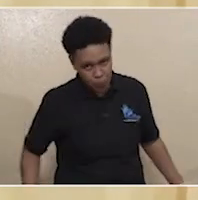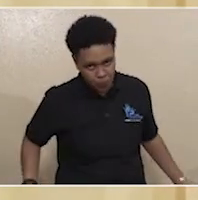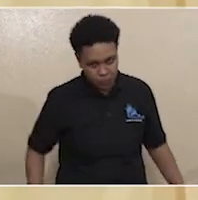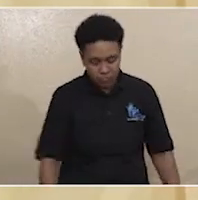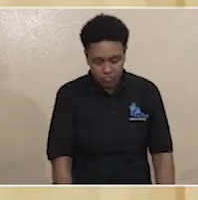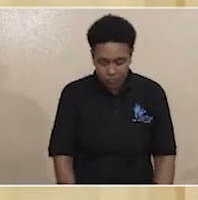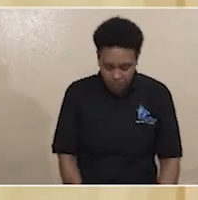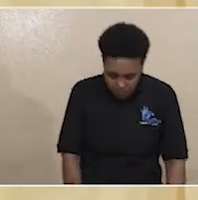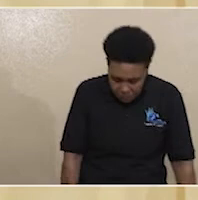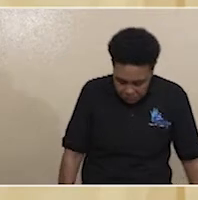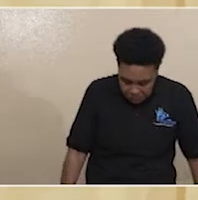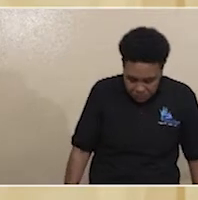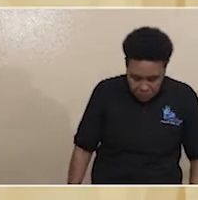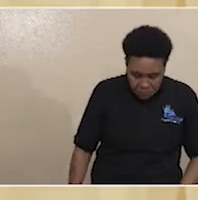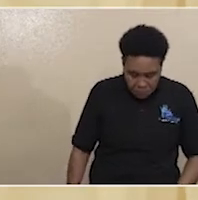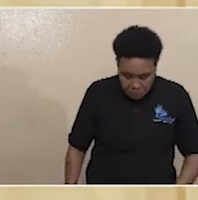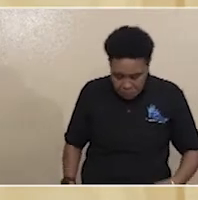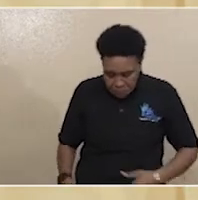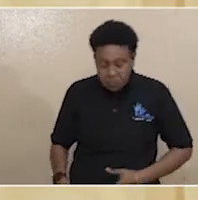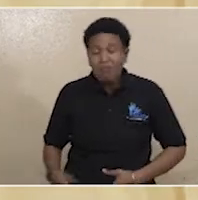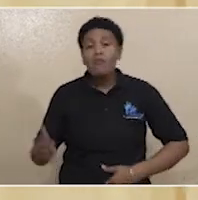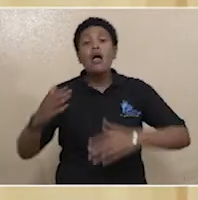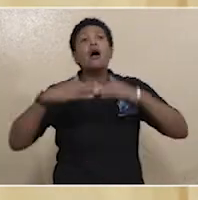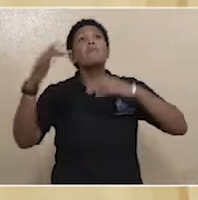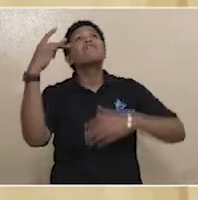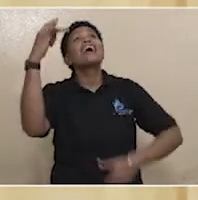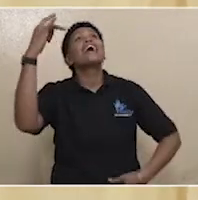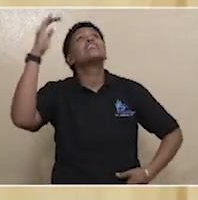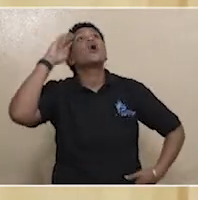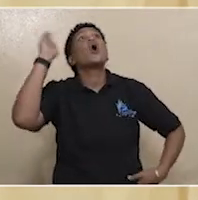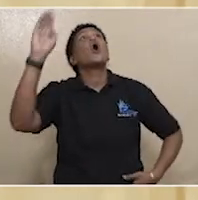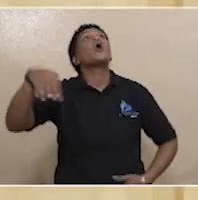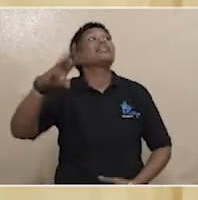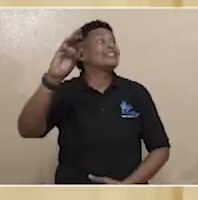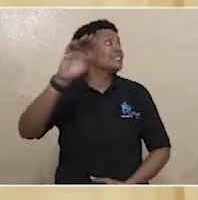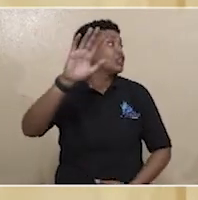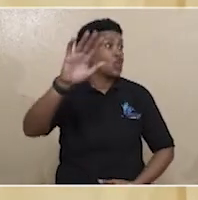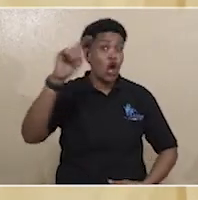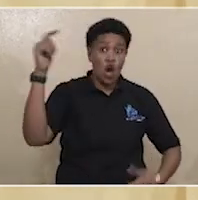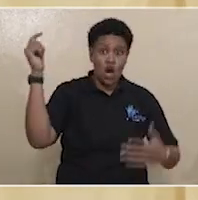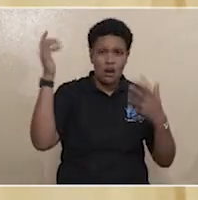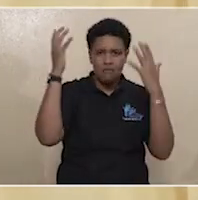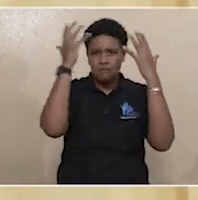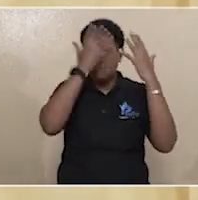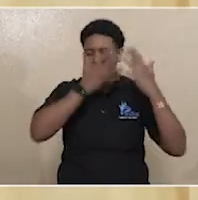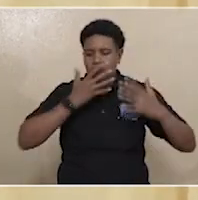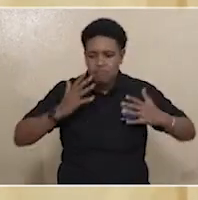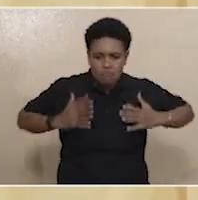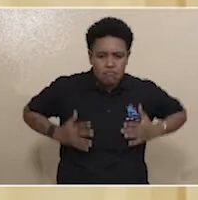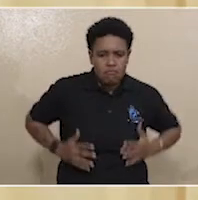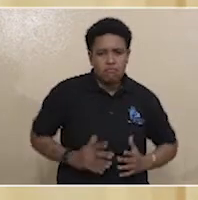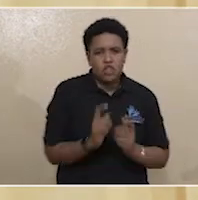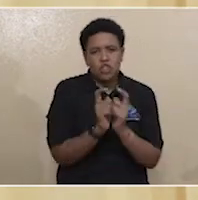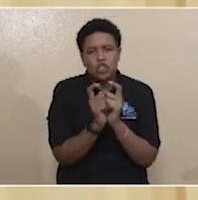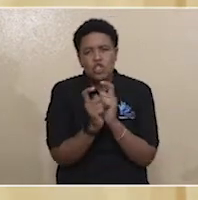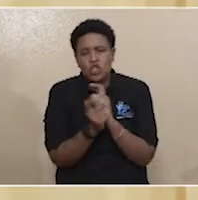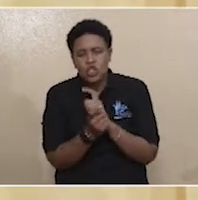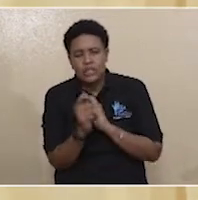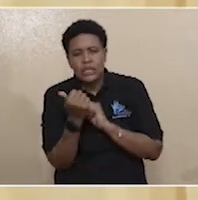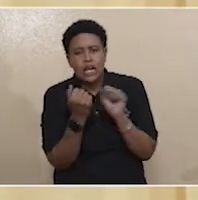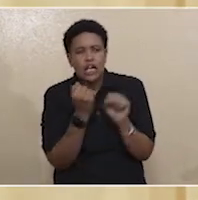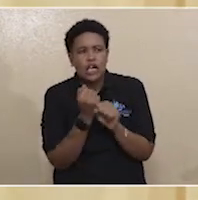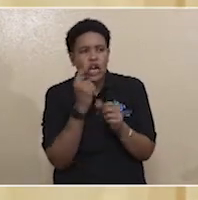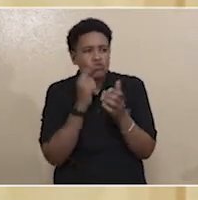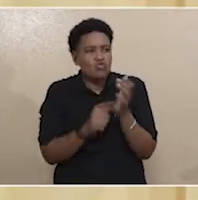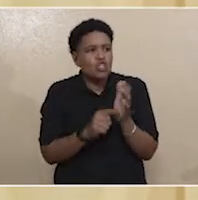when you above 18 all the way to 60 i mean your features tend you know to change over a 10-year period and